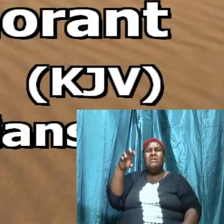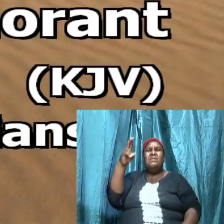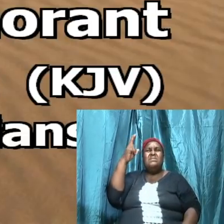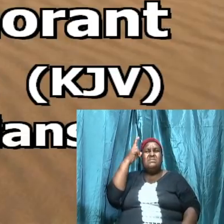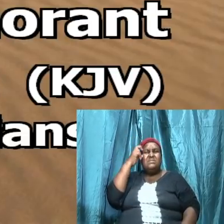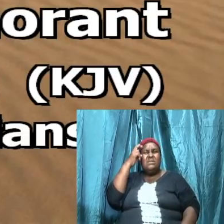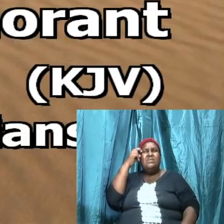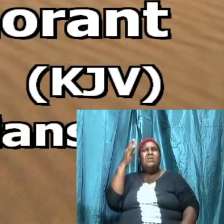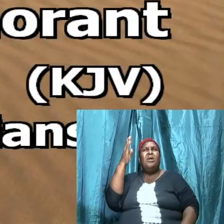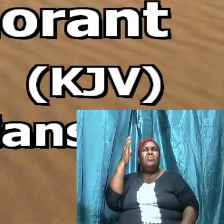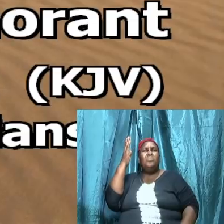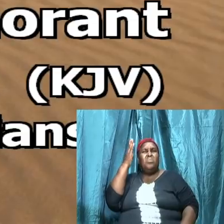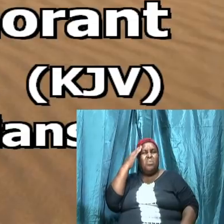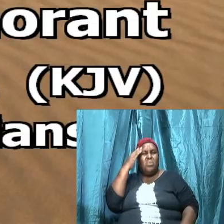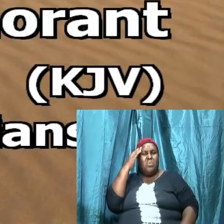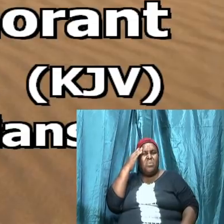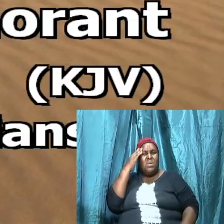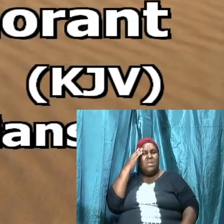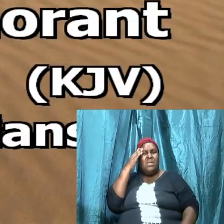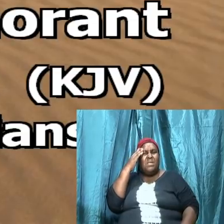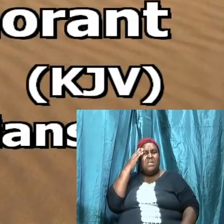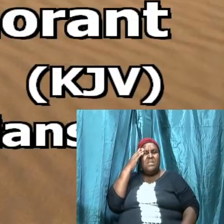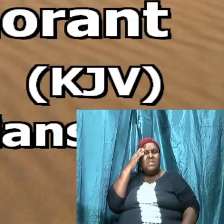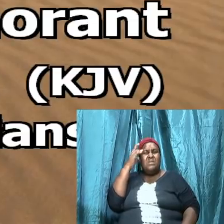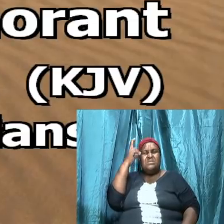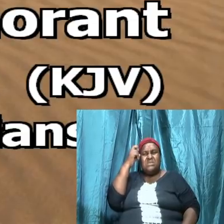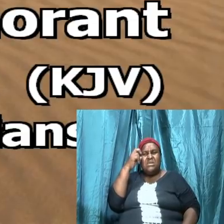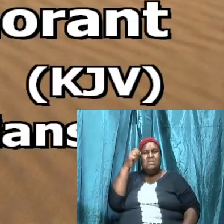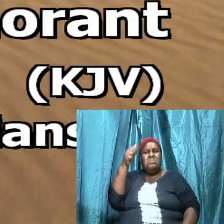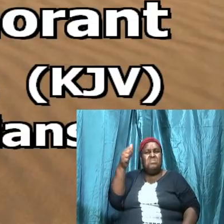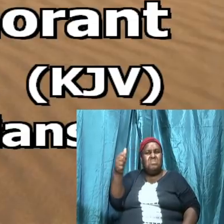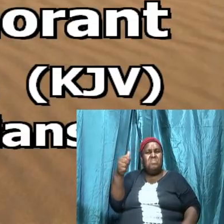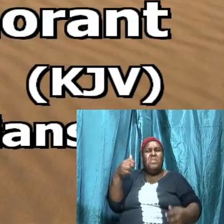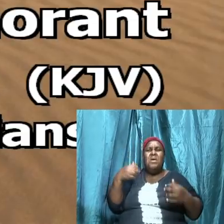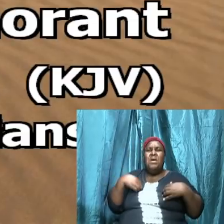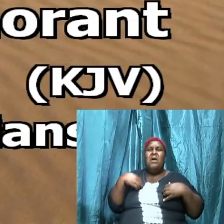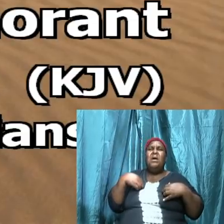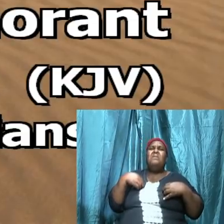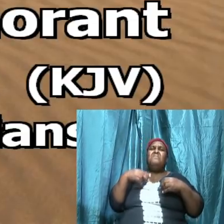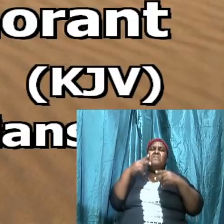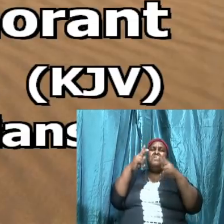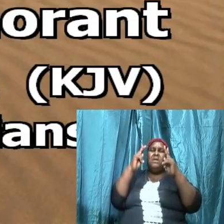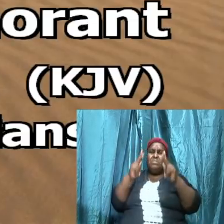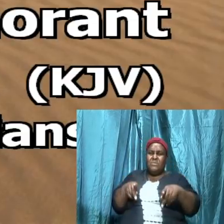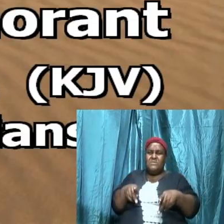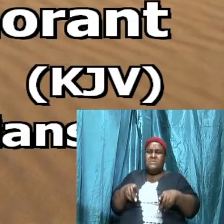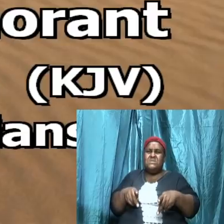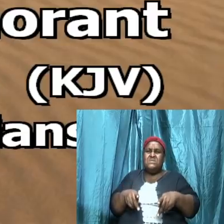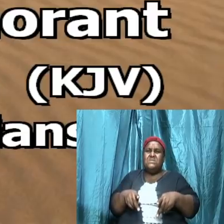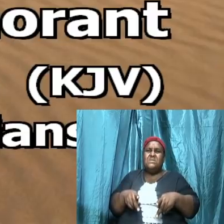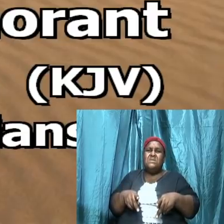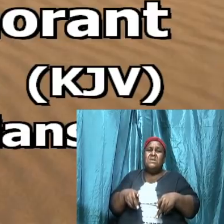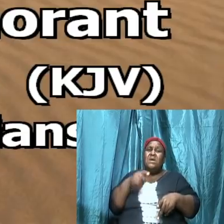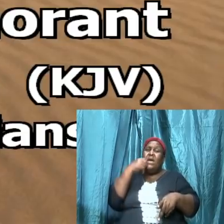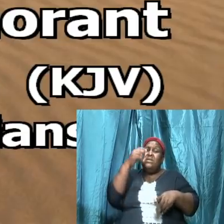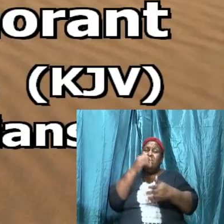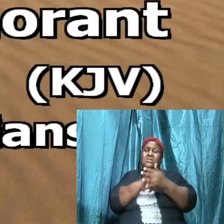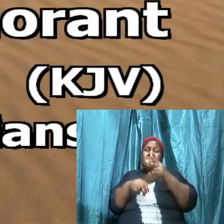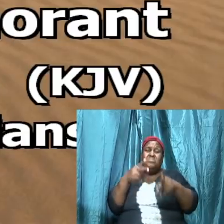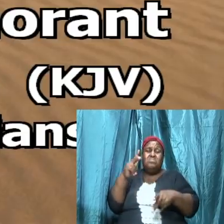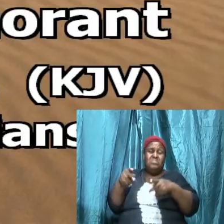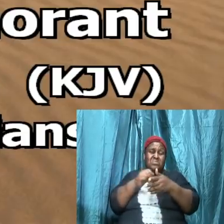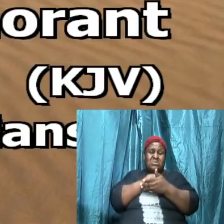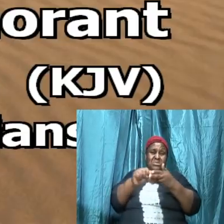individual and I sit here this evening to tell some saint that we have sat back for too long